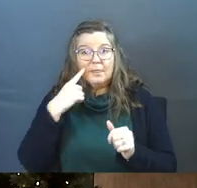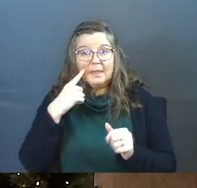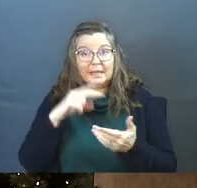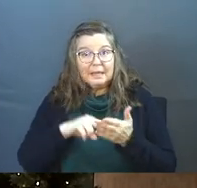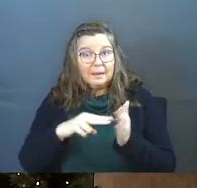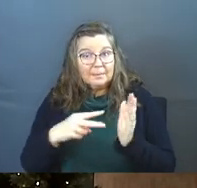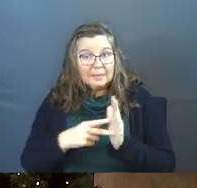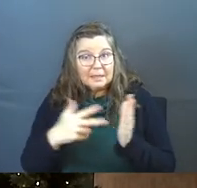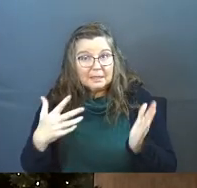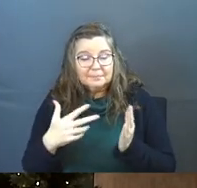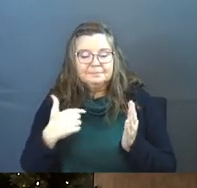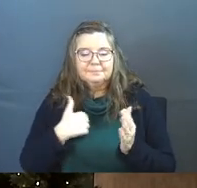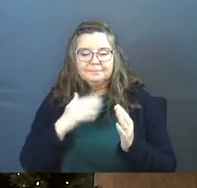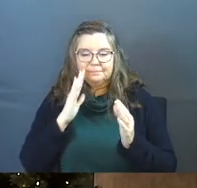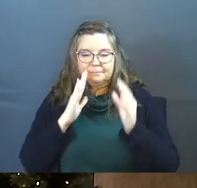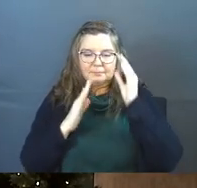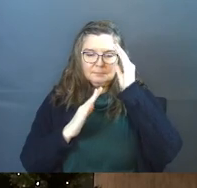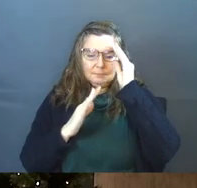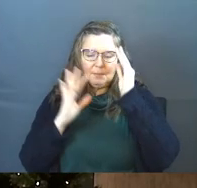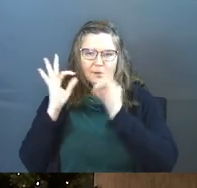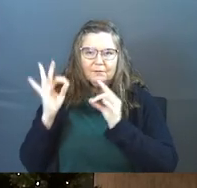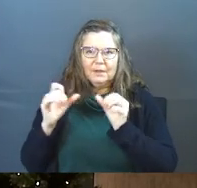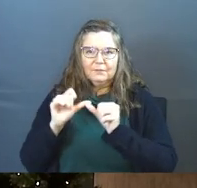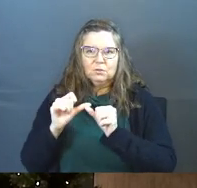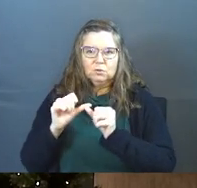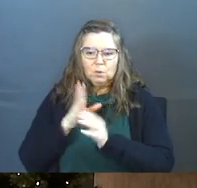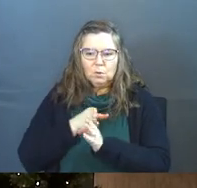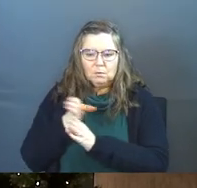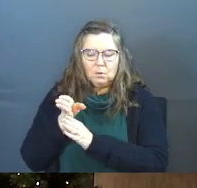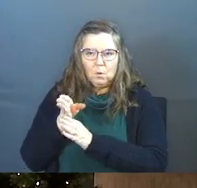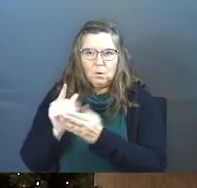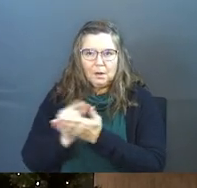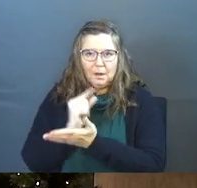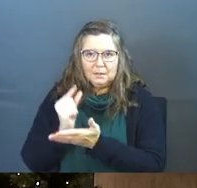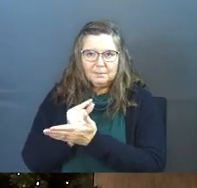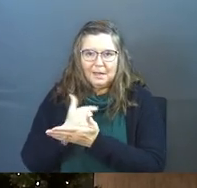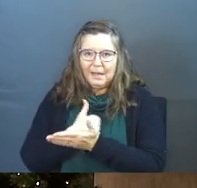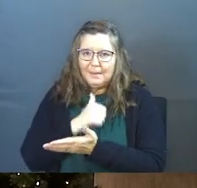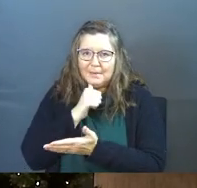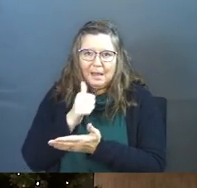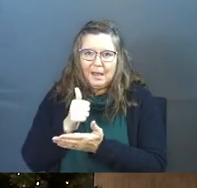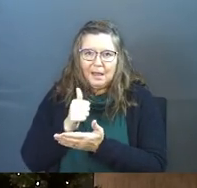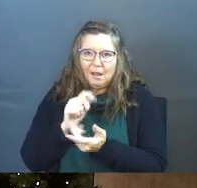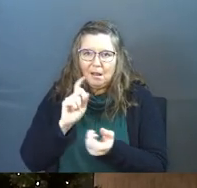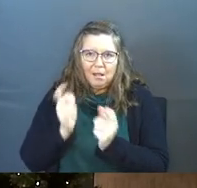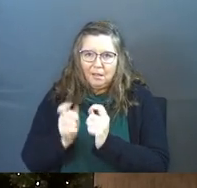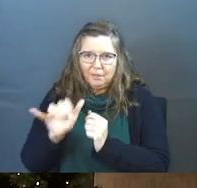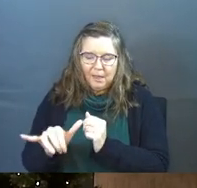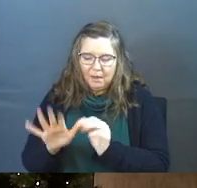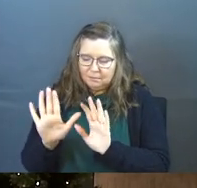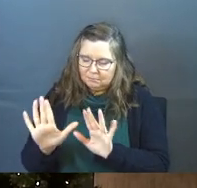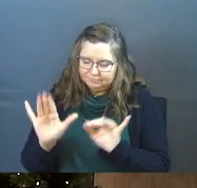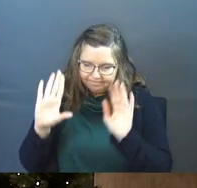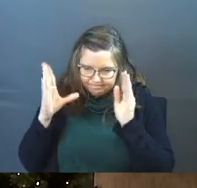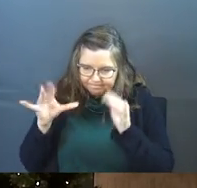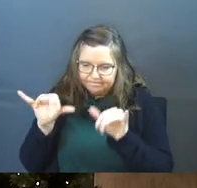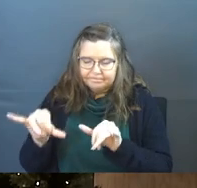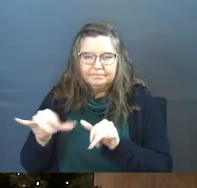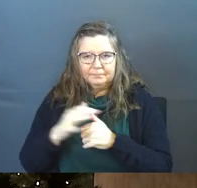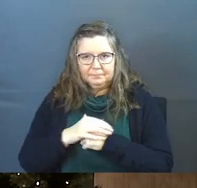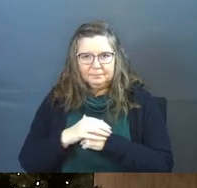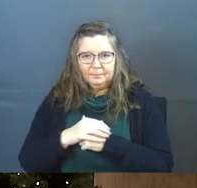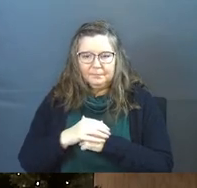think he means here is I'm going to be faithful to the core gospel. I'm not going to bend on that. Don't bend on that, by the way.